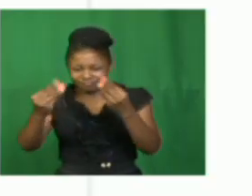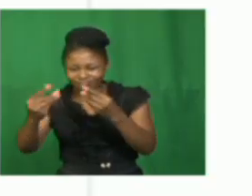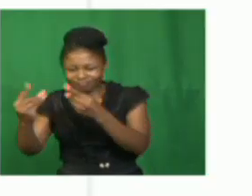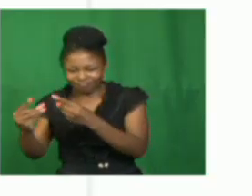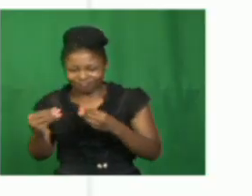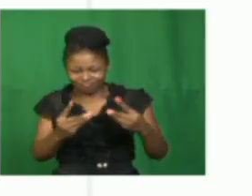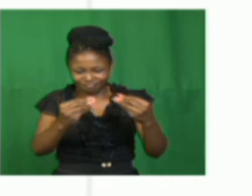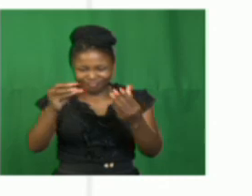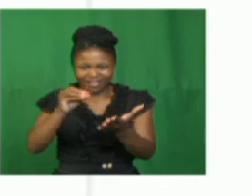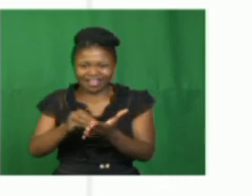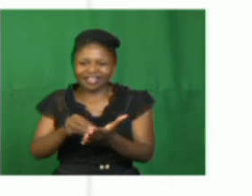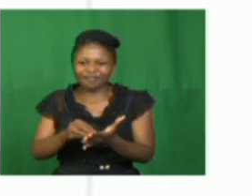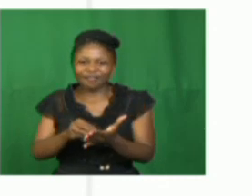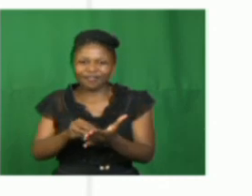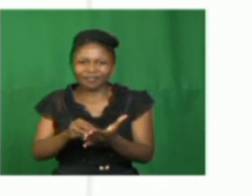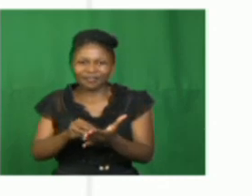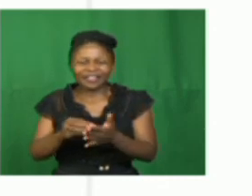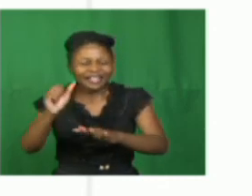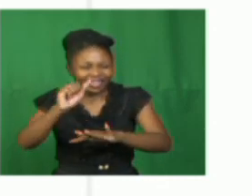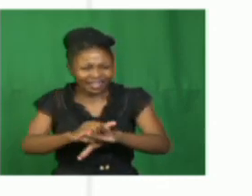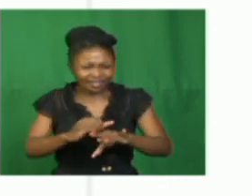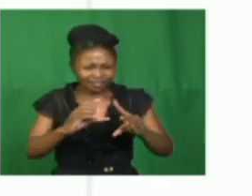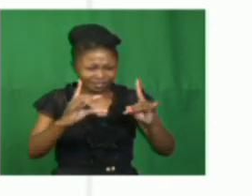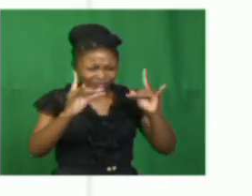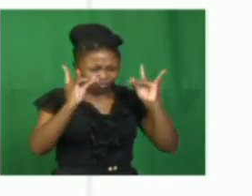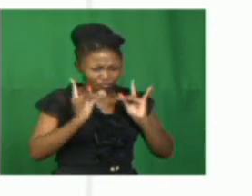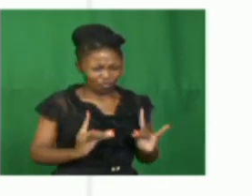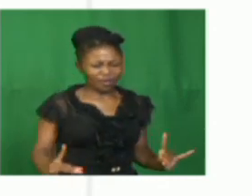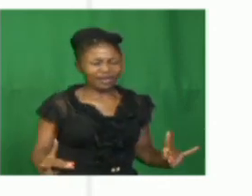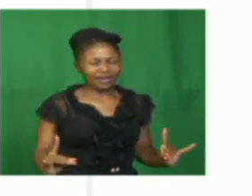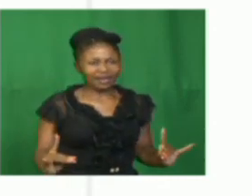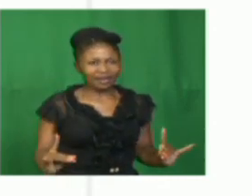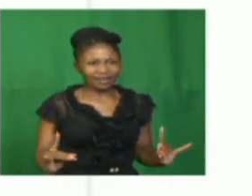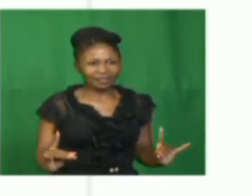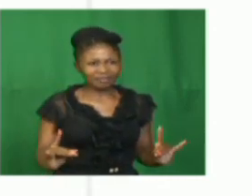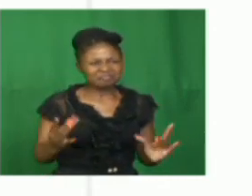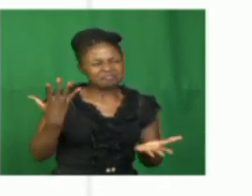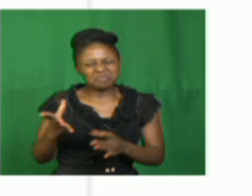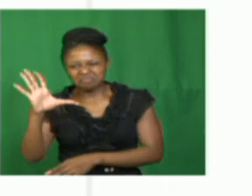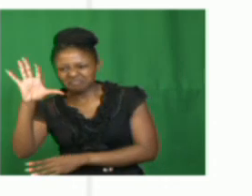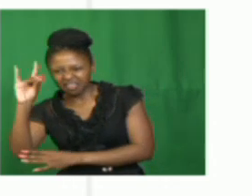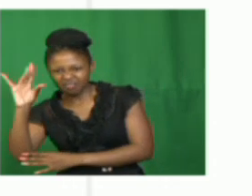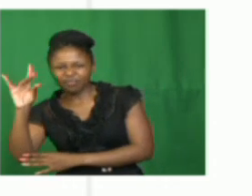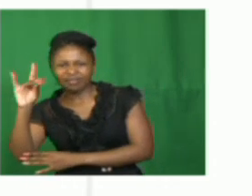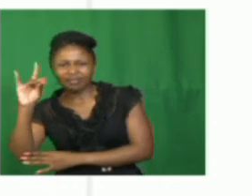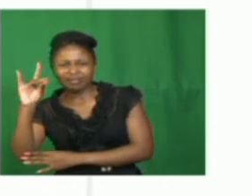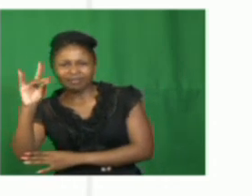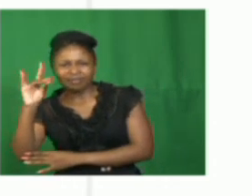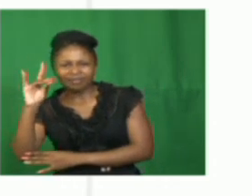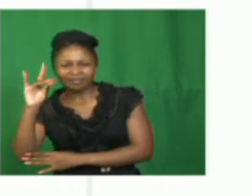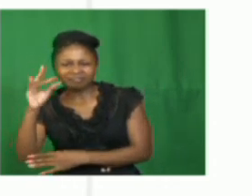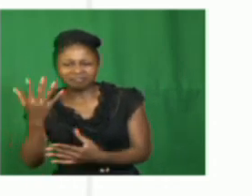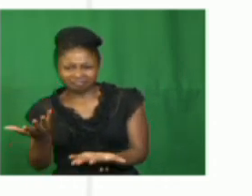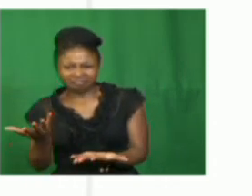Characters can be human beings, or they may be animal characters. Characters, for